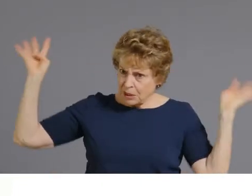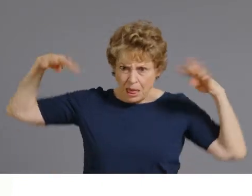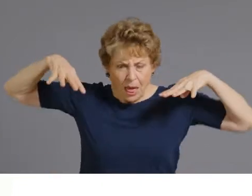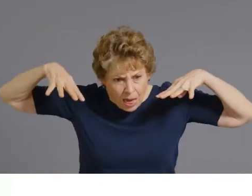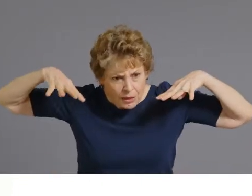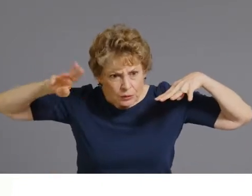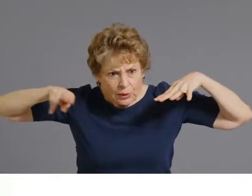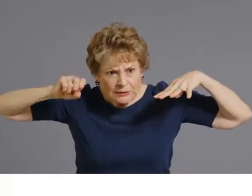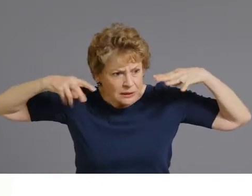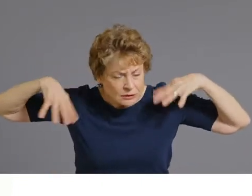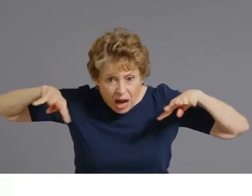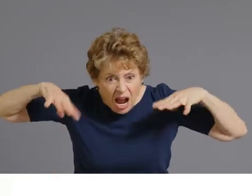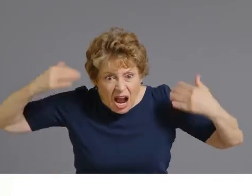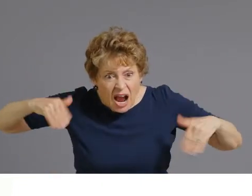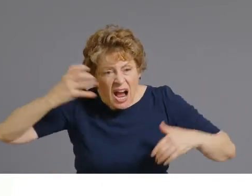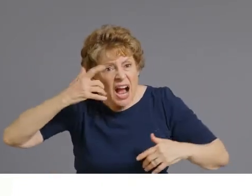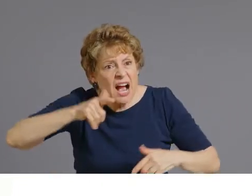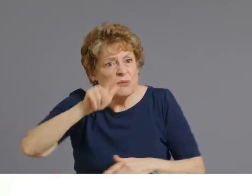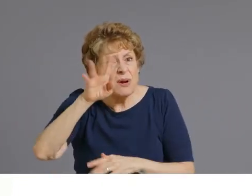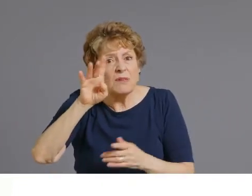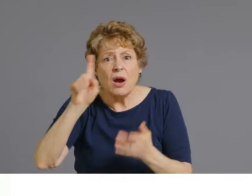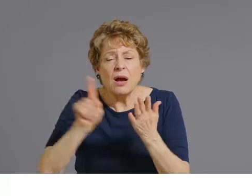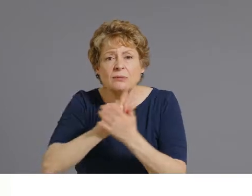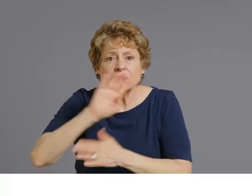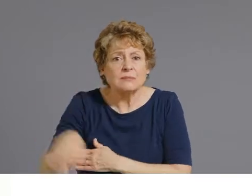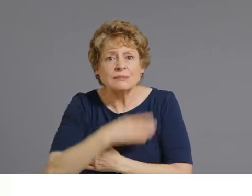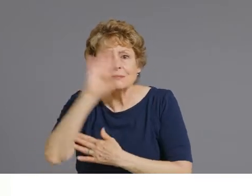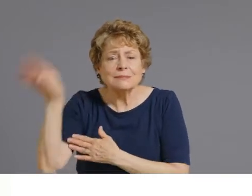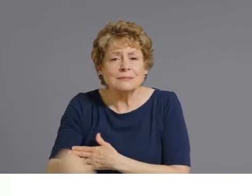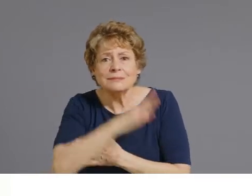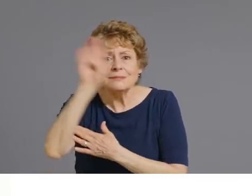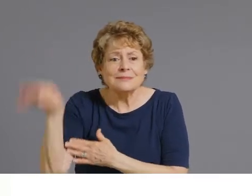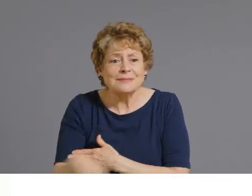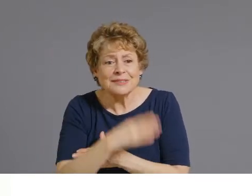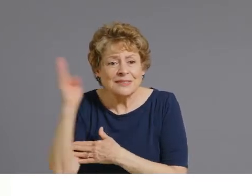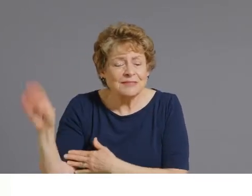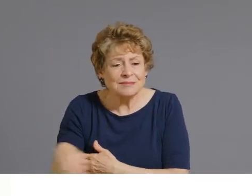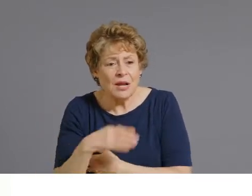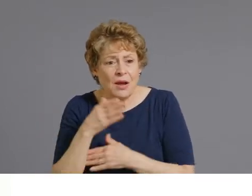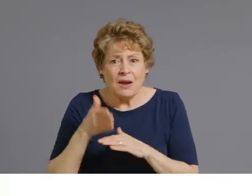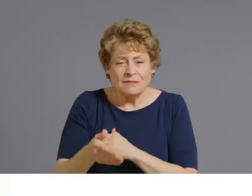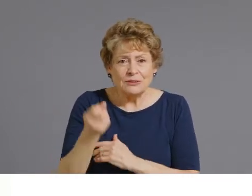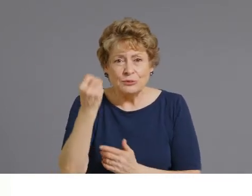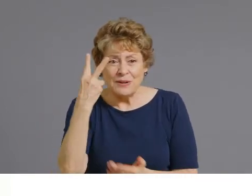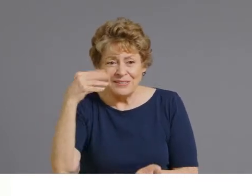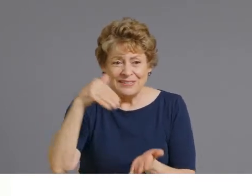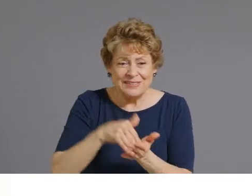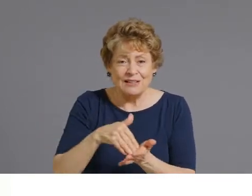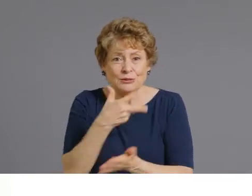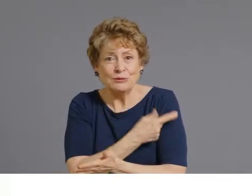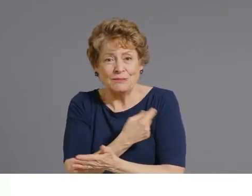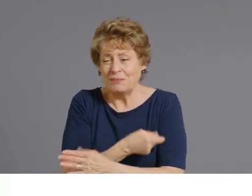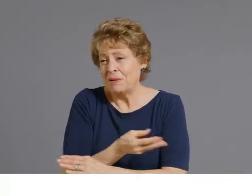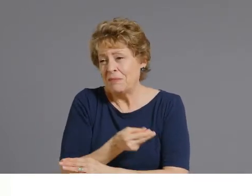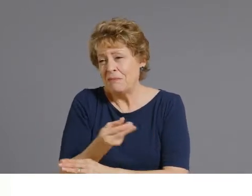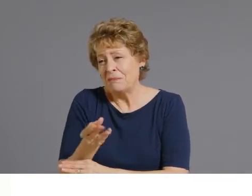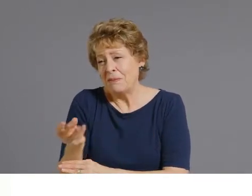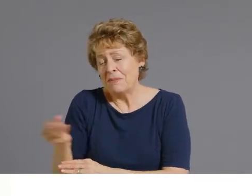on we were able to administer over 12,000 doses and did so